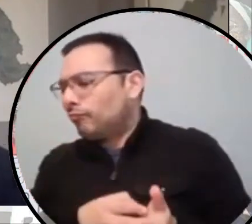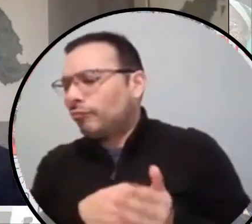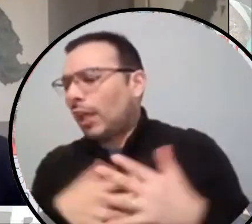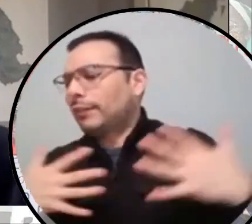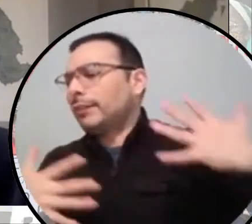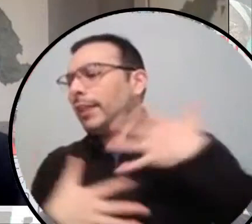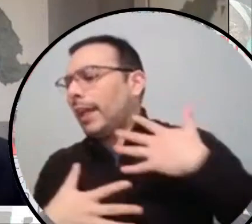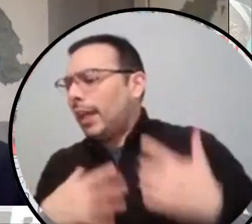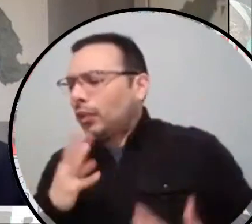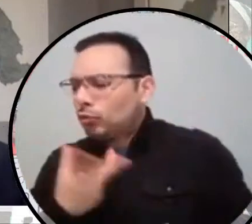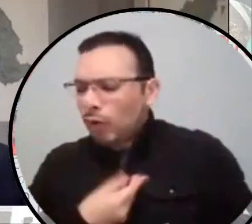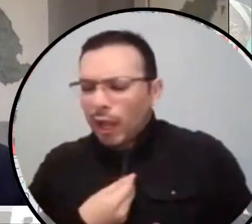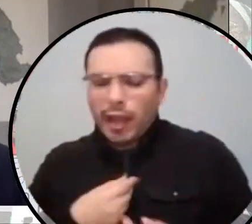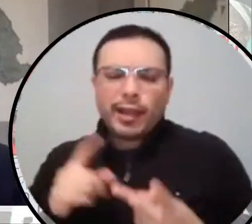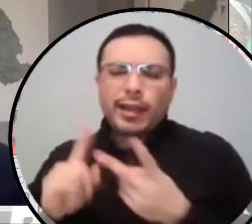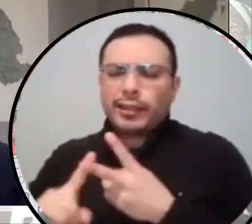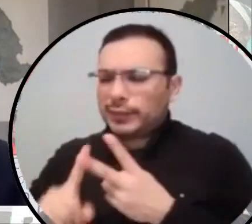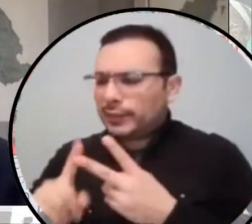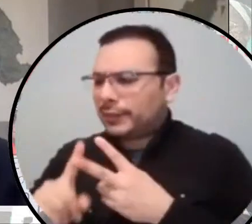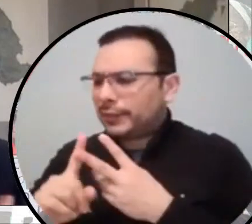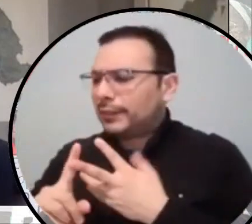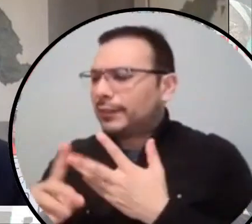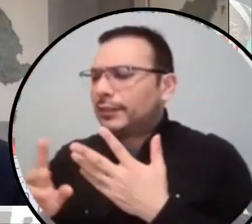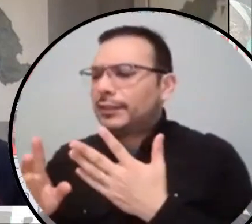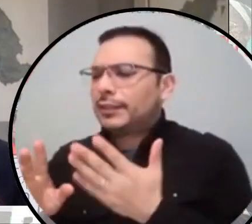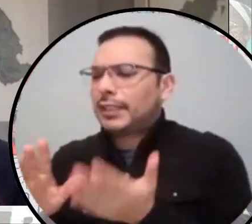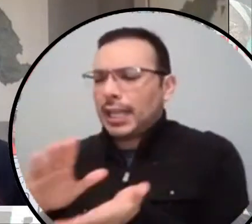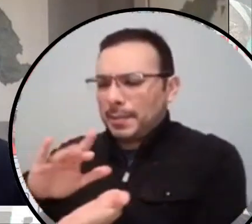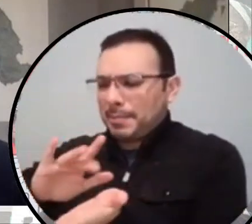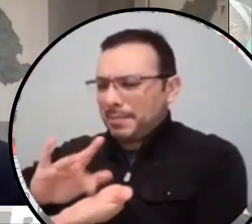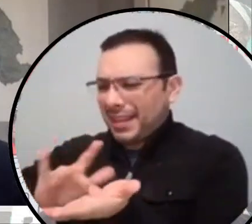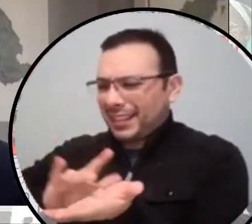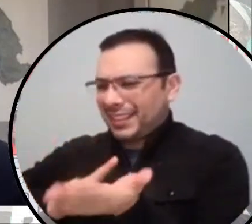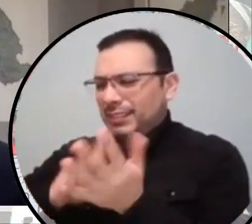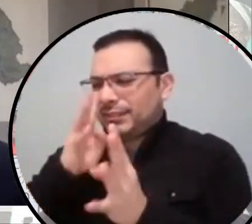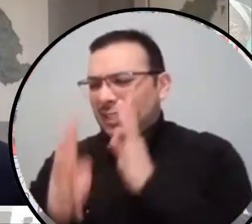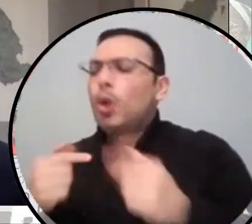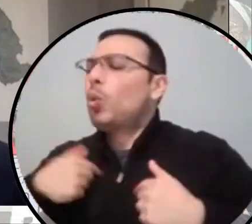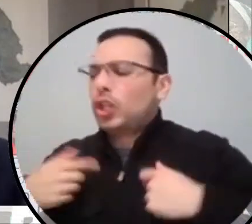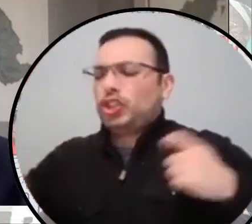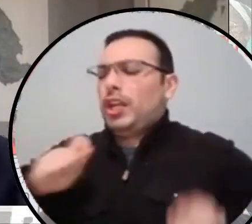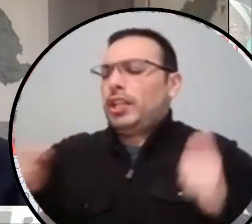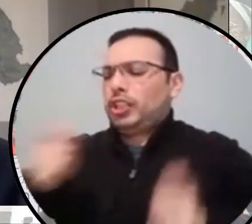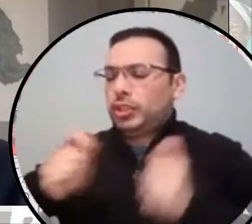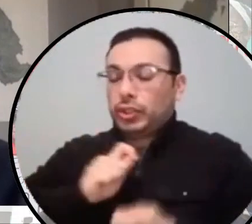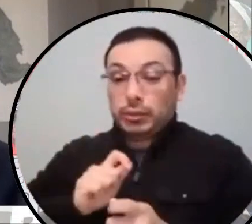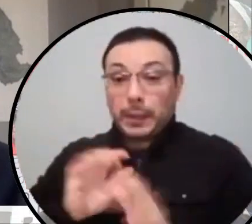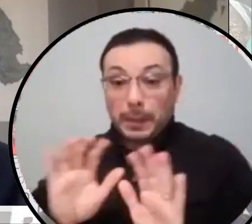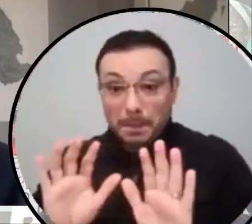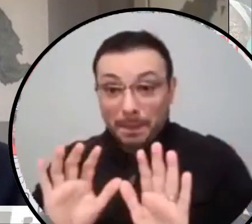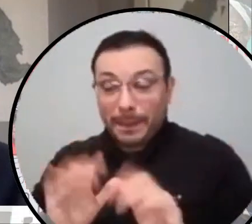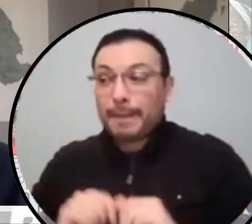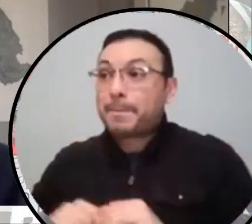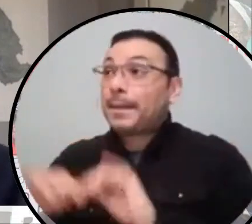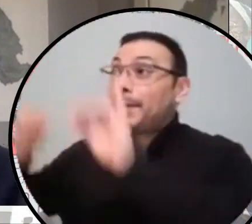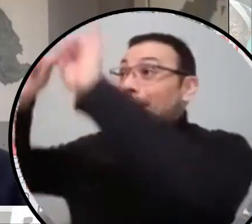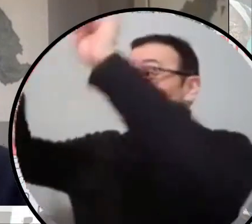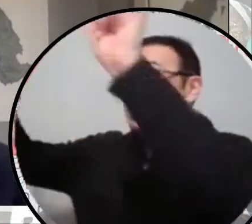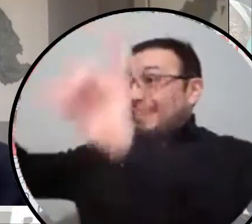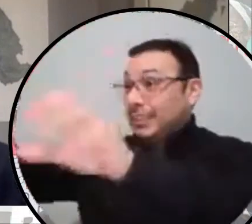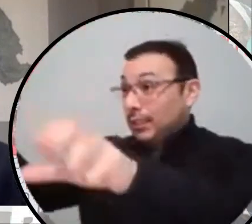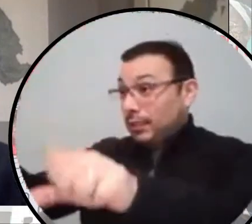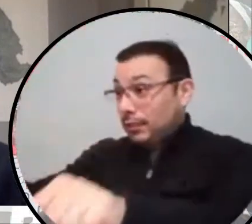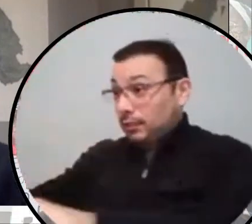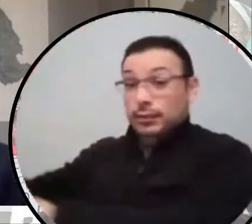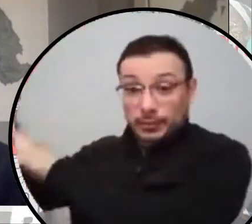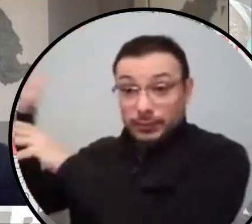throw in this reform and this reform and this reform. Um, abolition allows us to have a measuring to be like, wait, is this